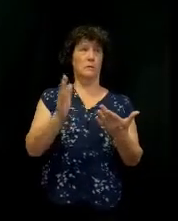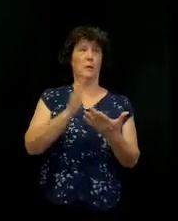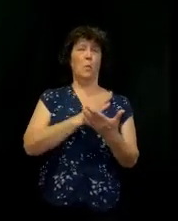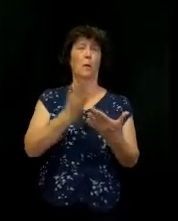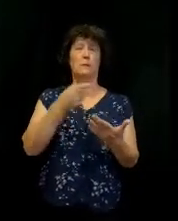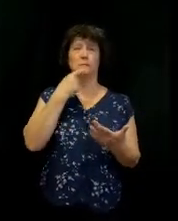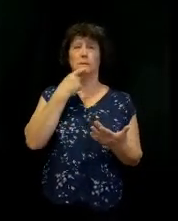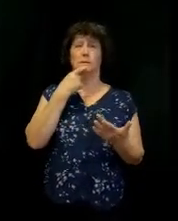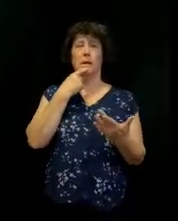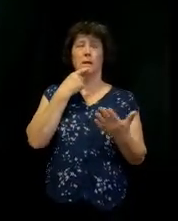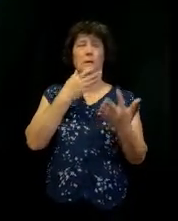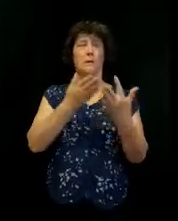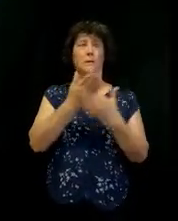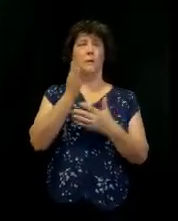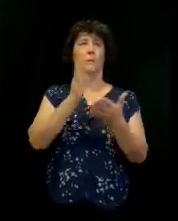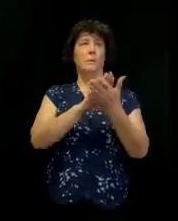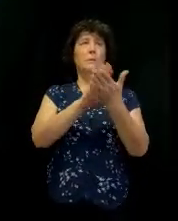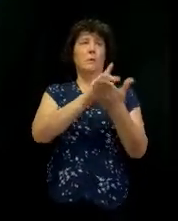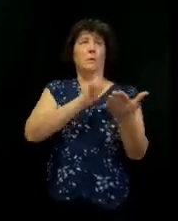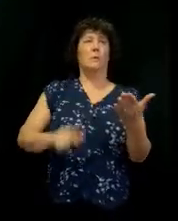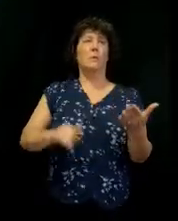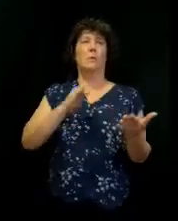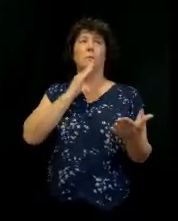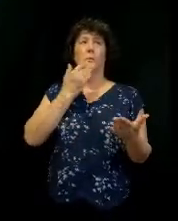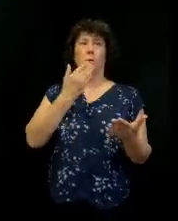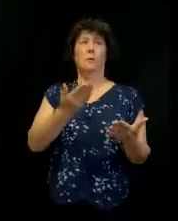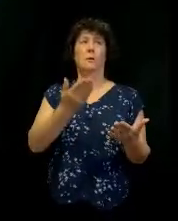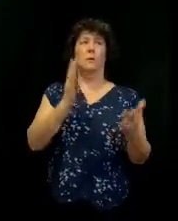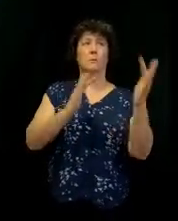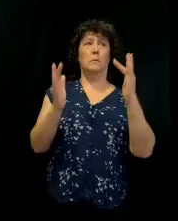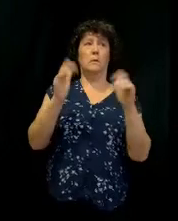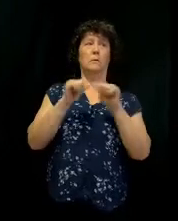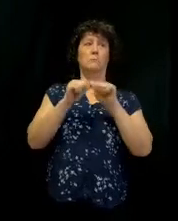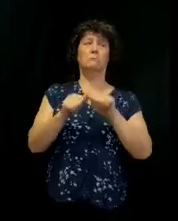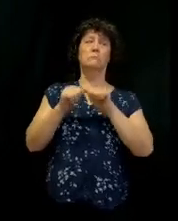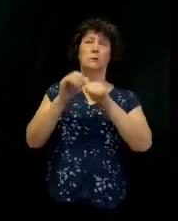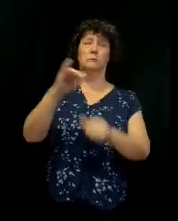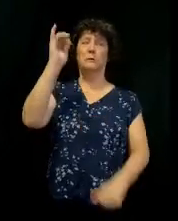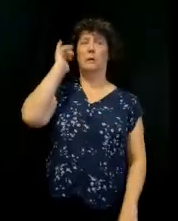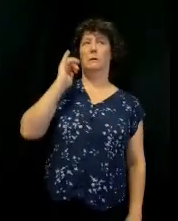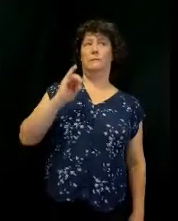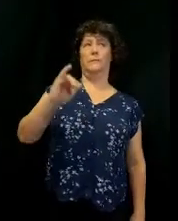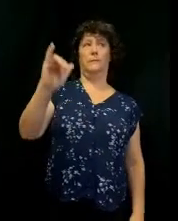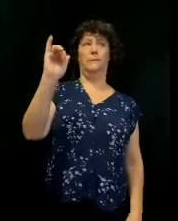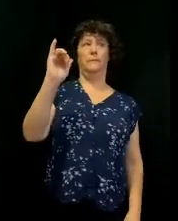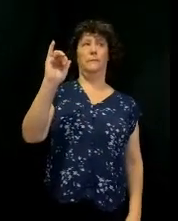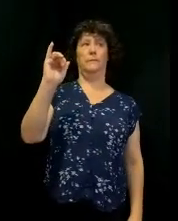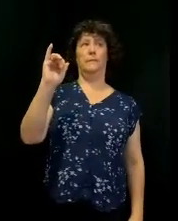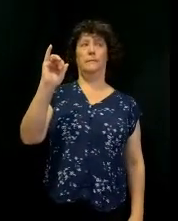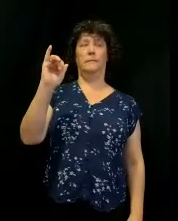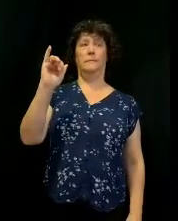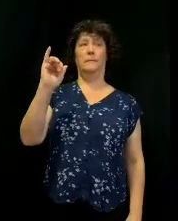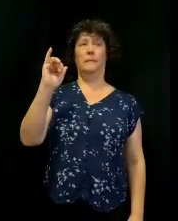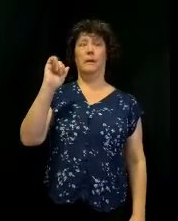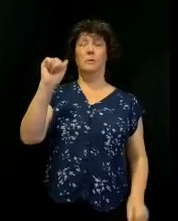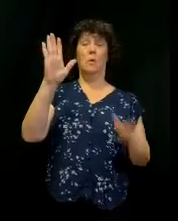what they were saying and praising. The Lord is good, and his mercy endures forever. That's a loaded statement.